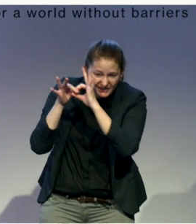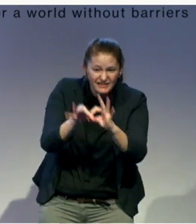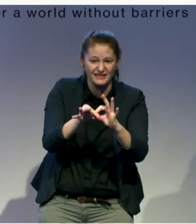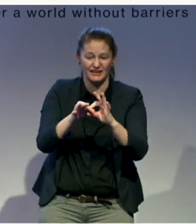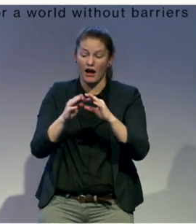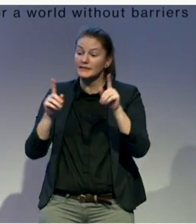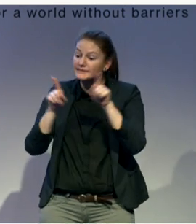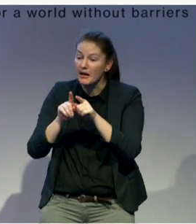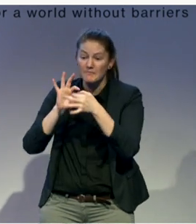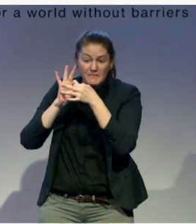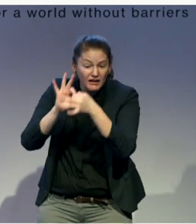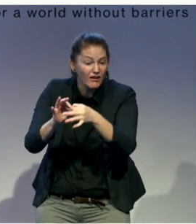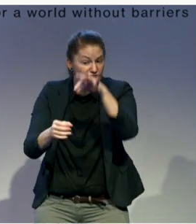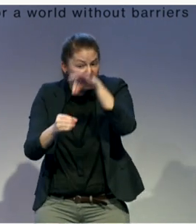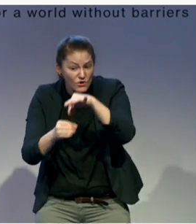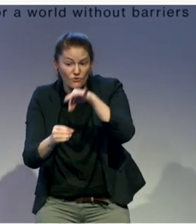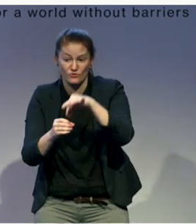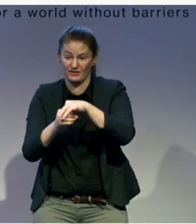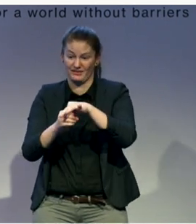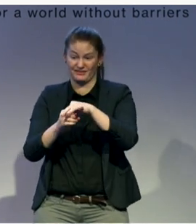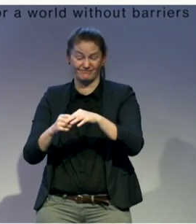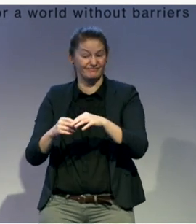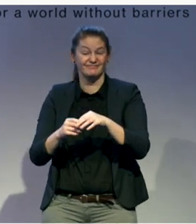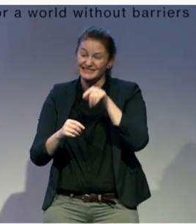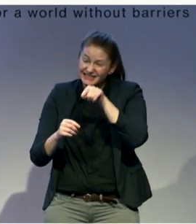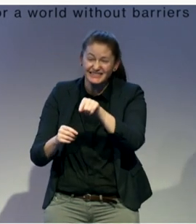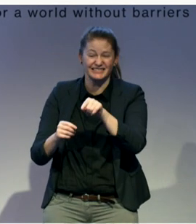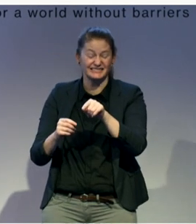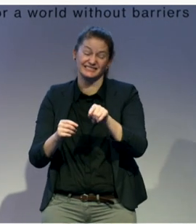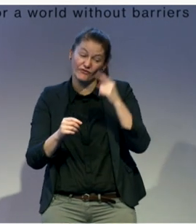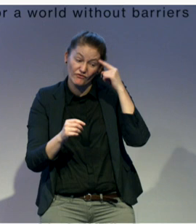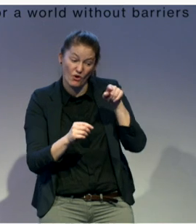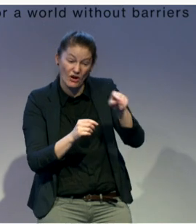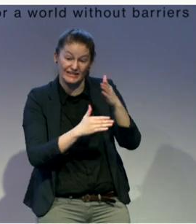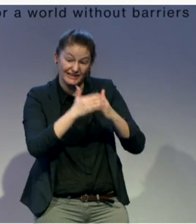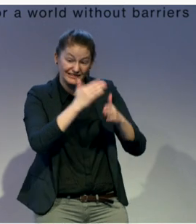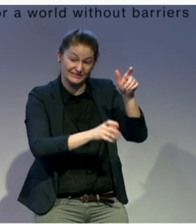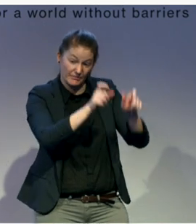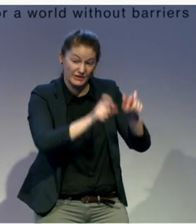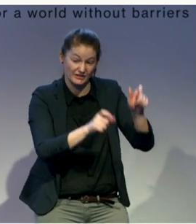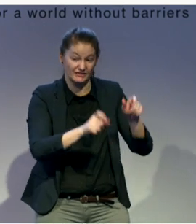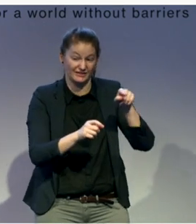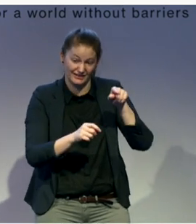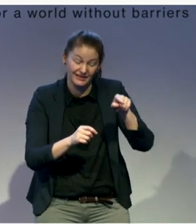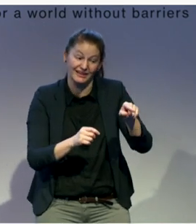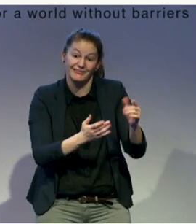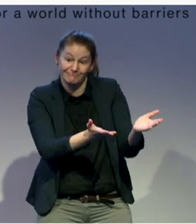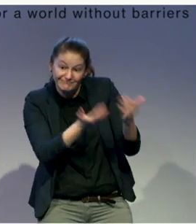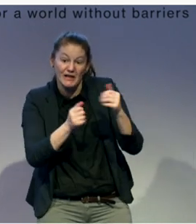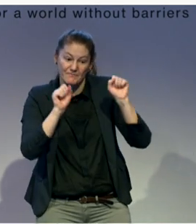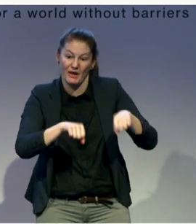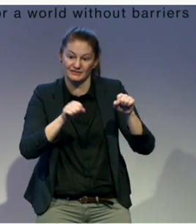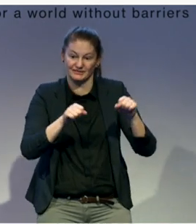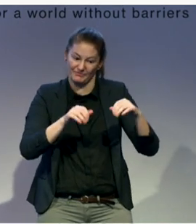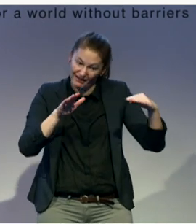of people with disabilities has been ensured. So attitude is one part. At the same time, the legal provision and the constitutional provision